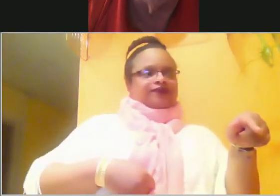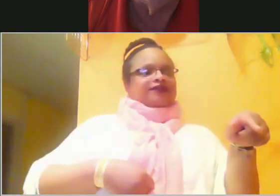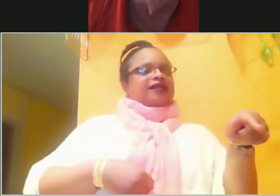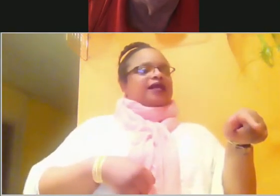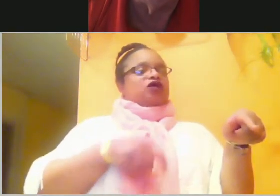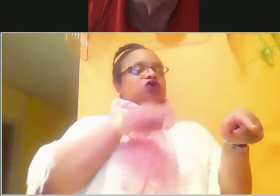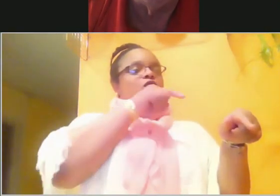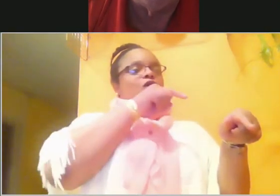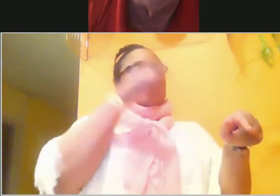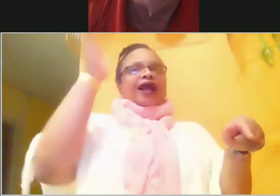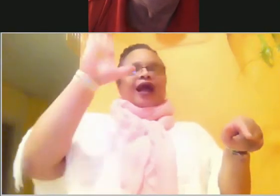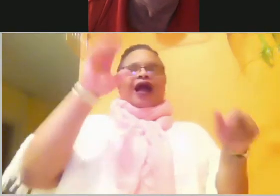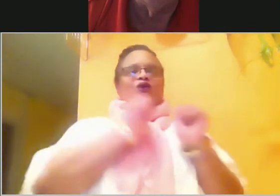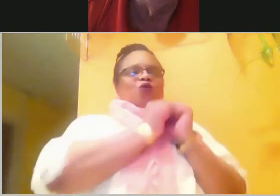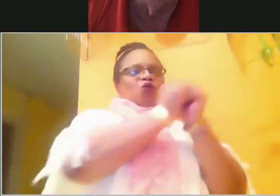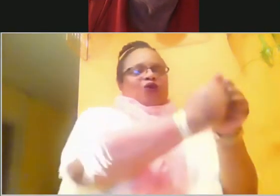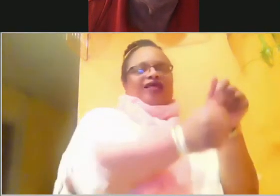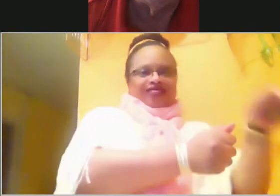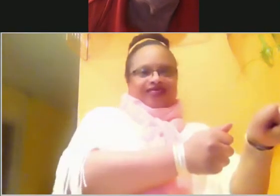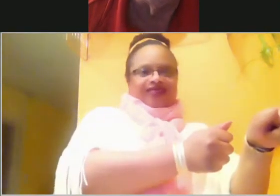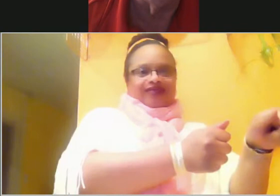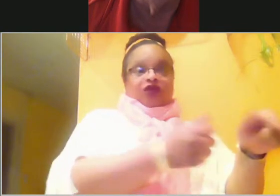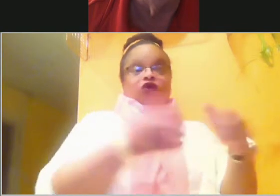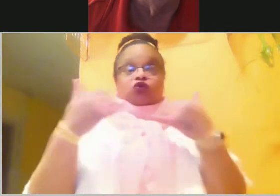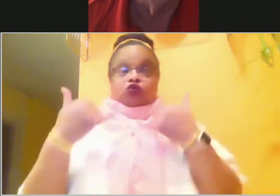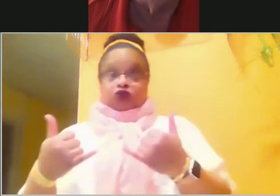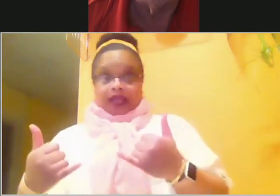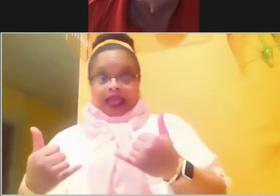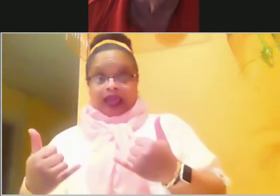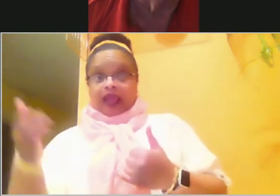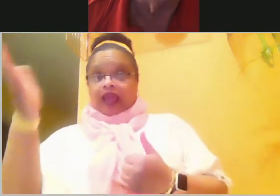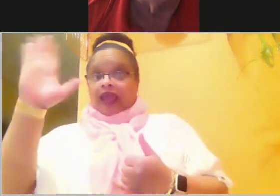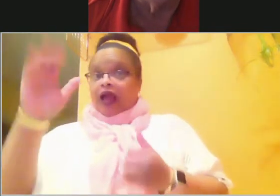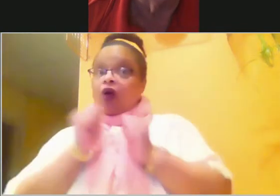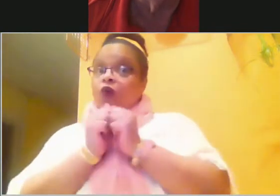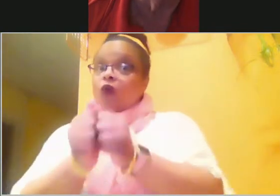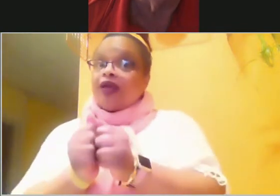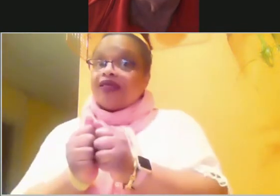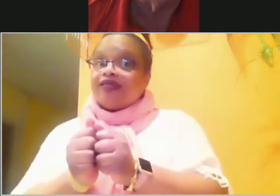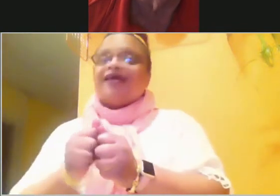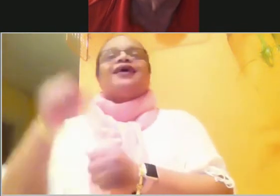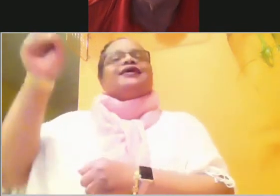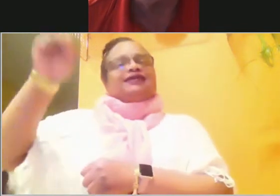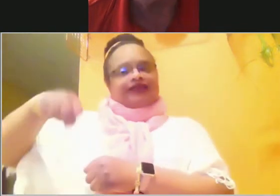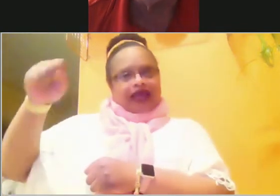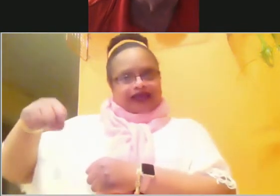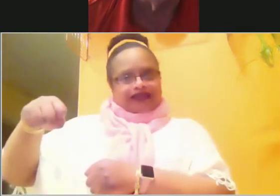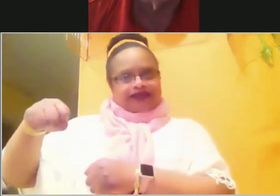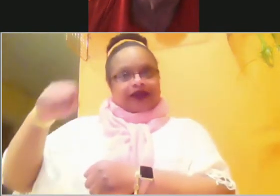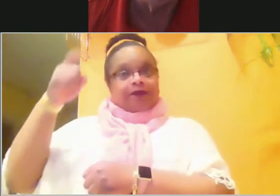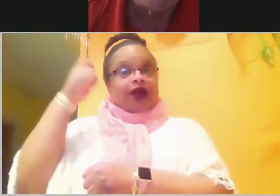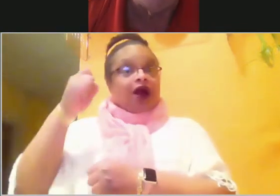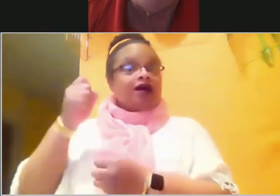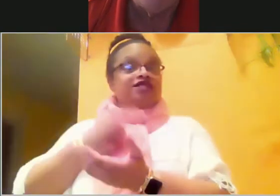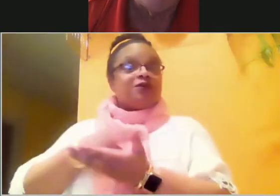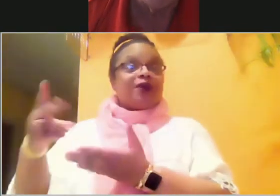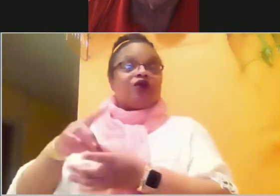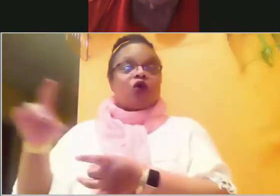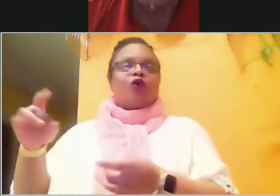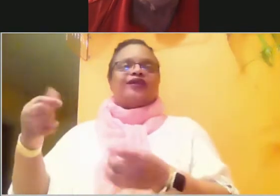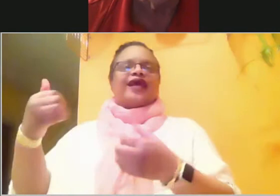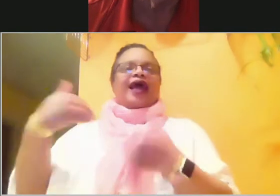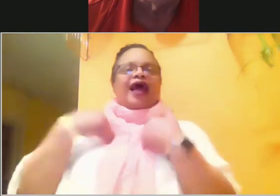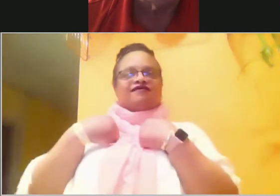leaving his side, always being there. But in us, we have the spirit that dwells within us. So God never leaves us either.